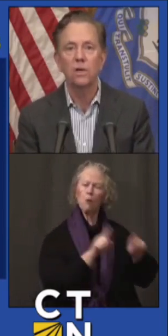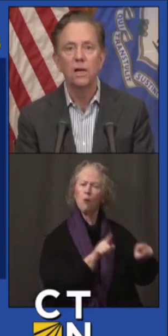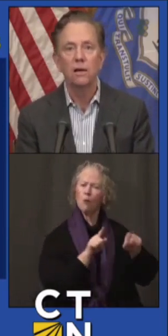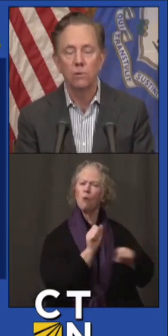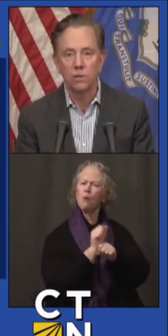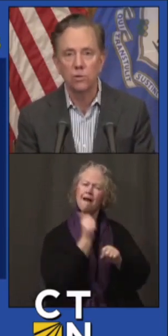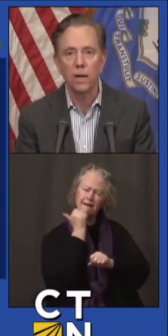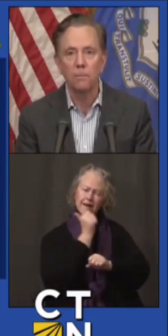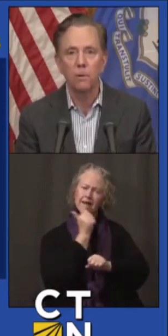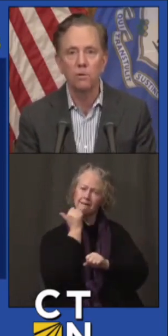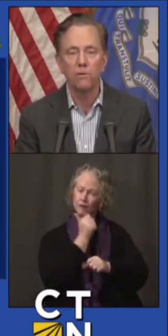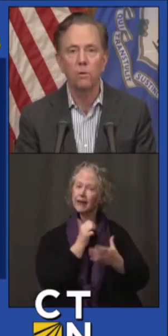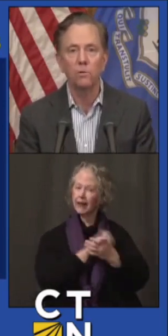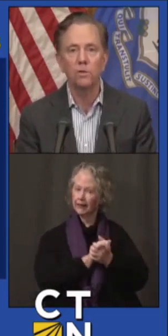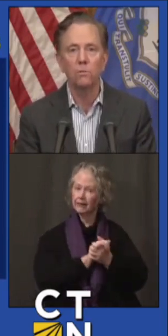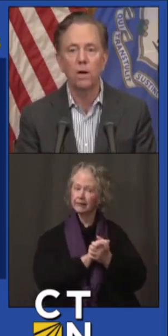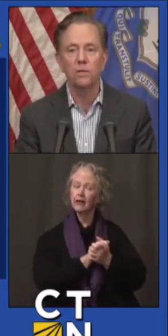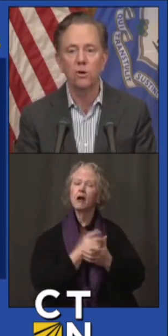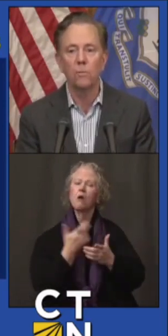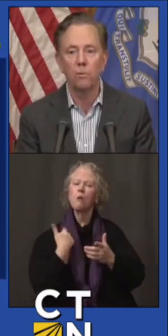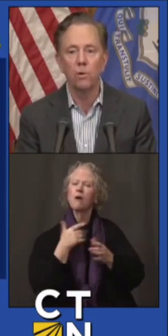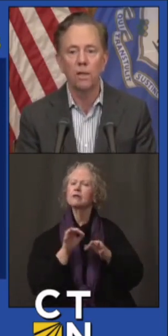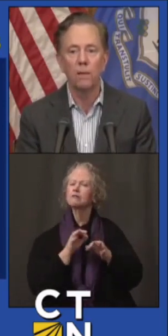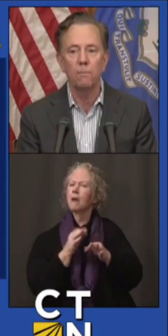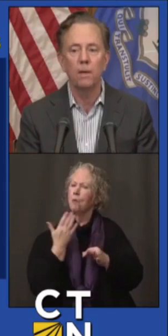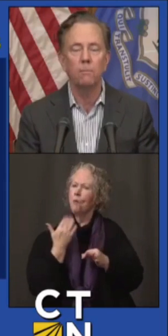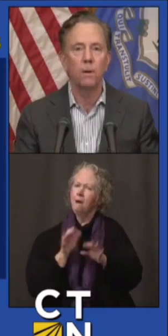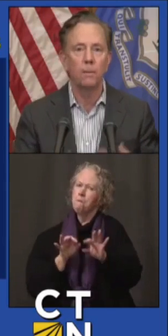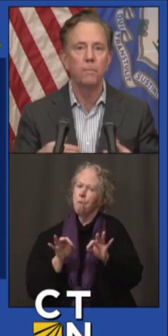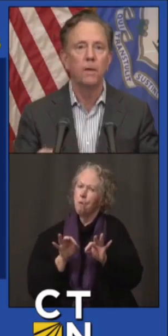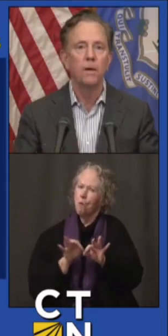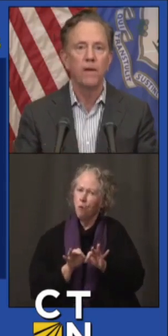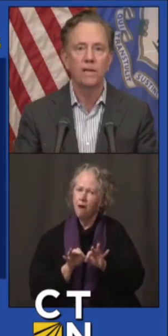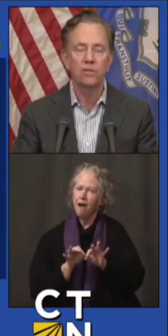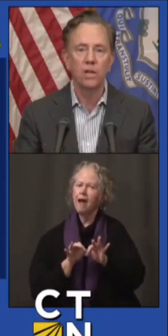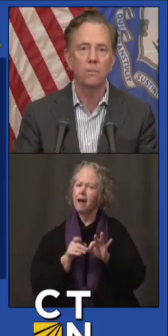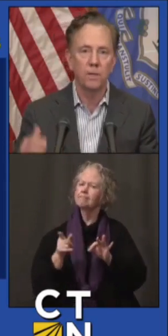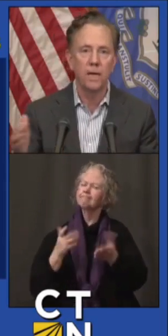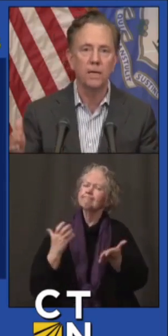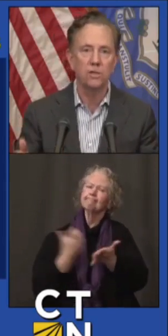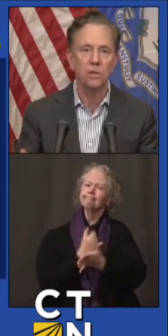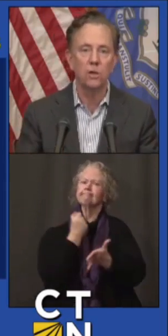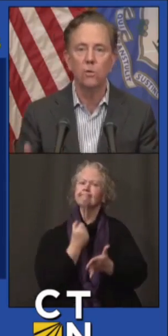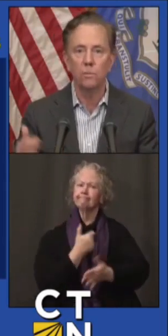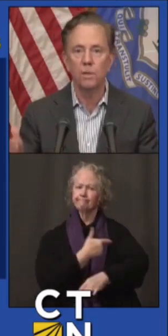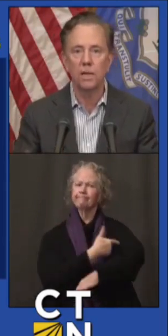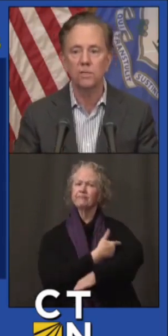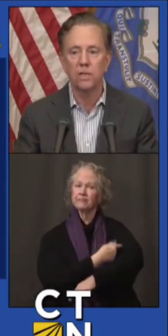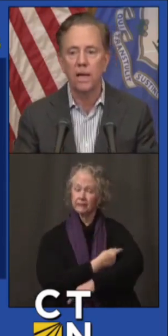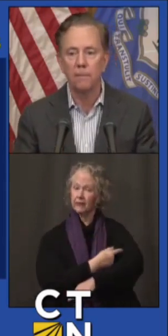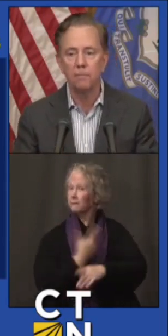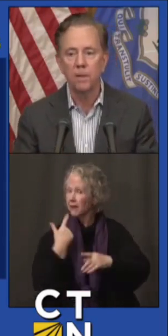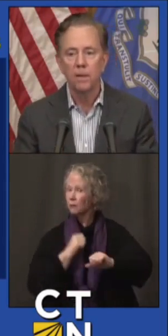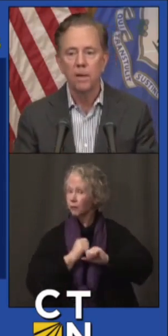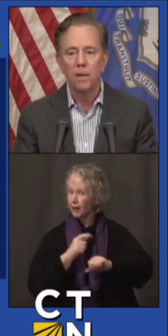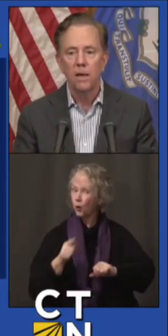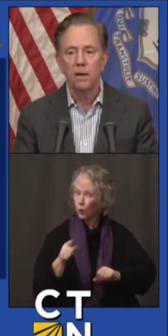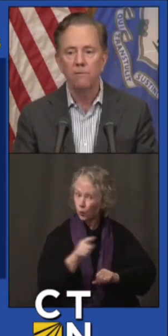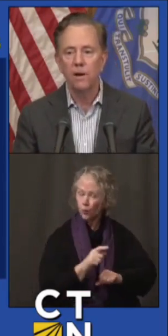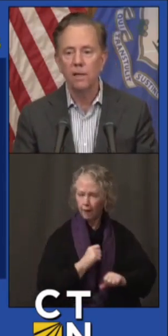us. And we'll describe those folks and why it's so important they'd be vaccinated. It protects you and protects them.